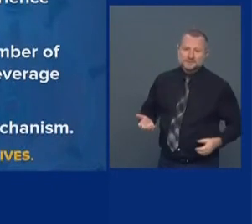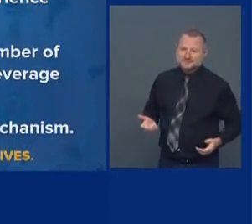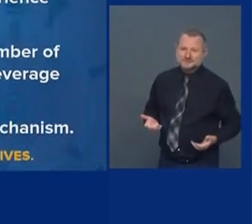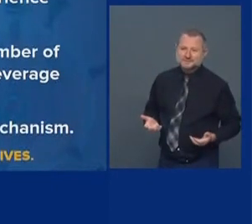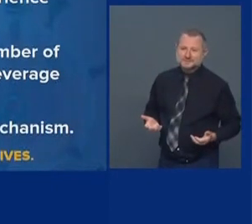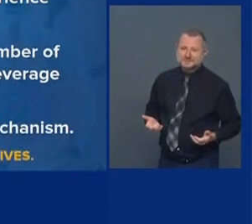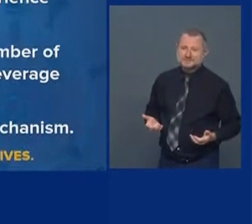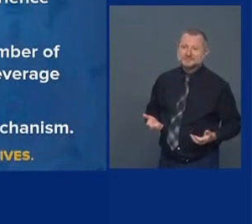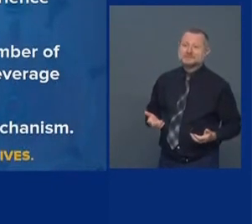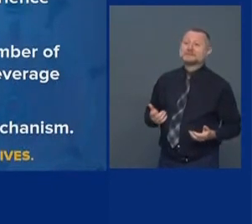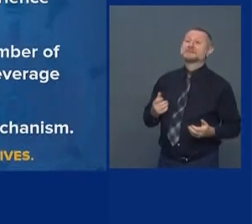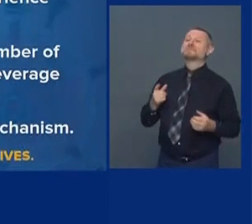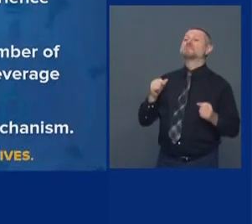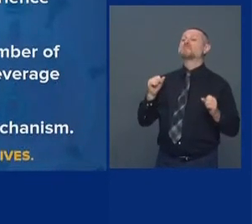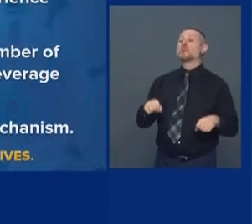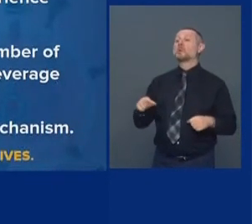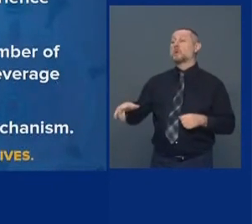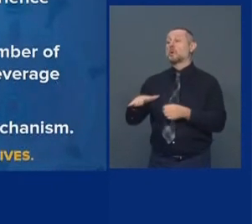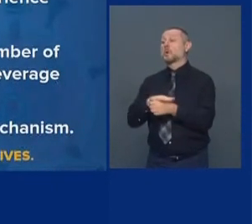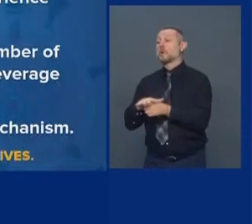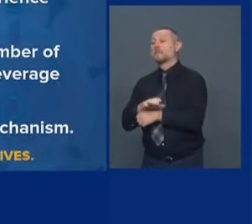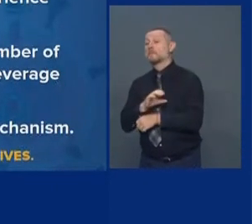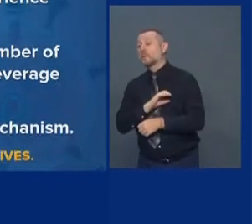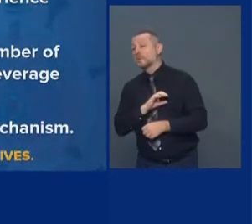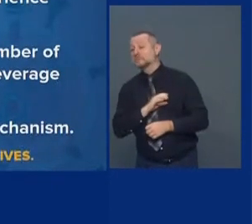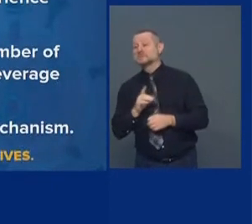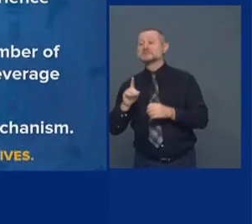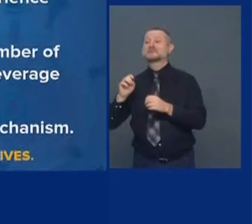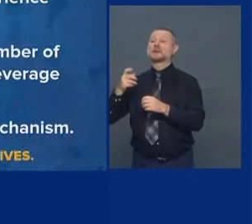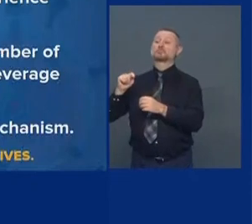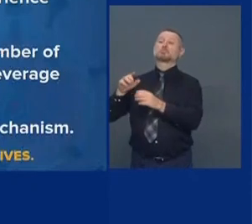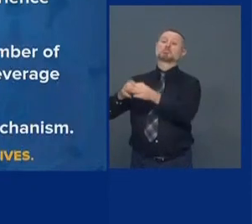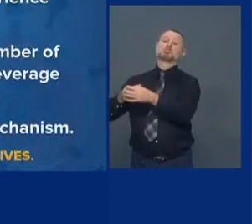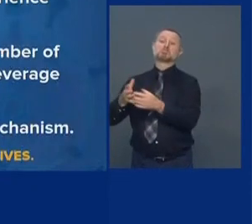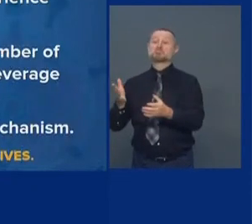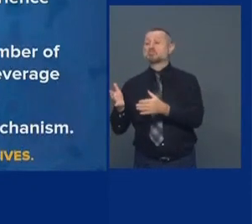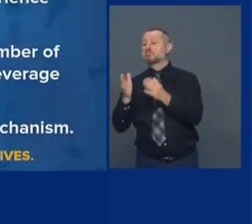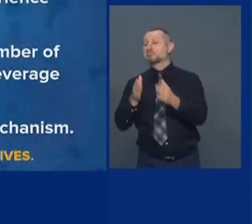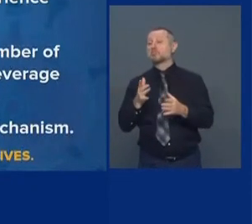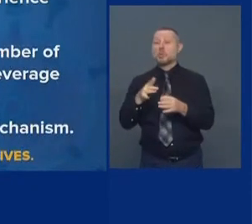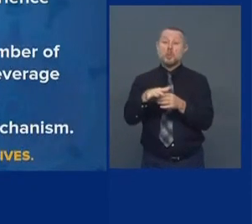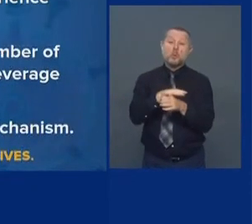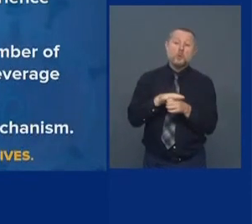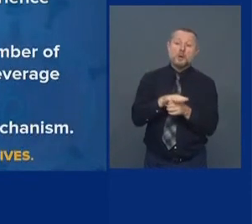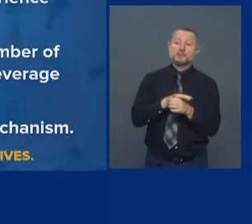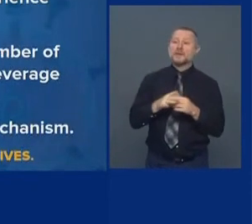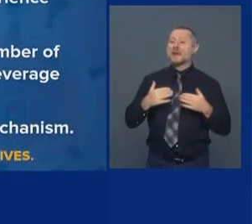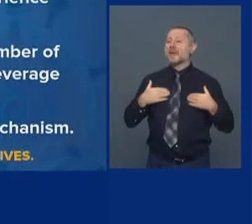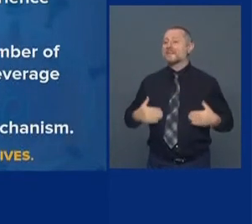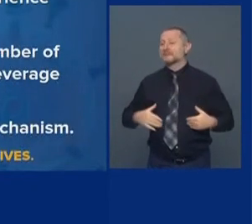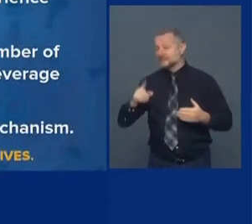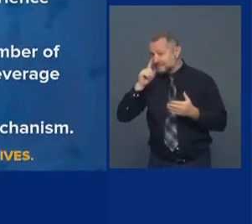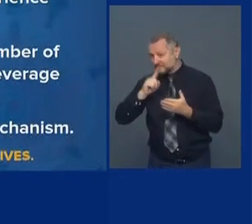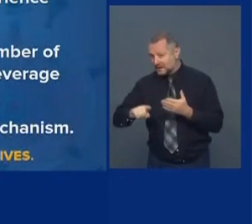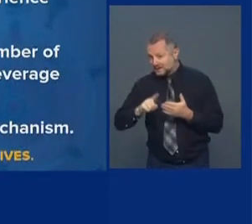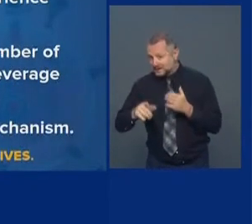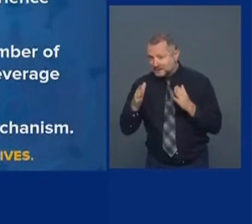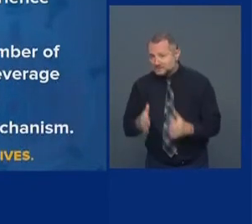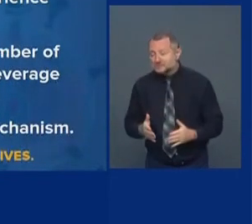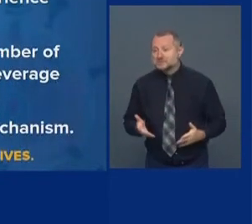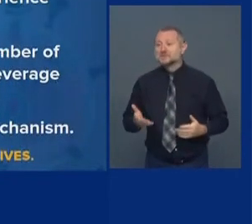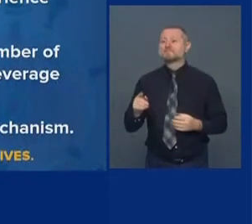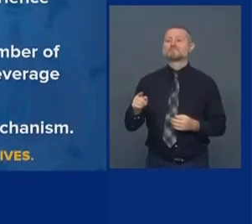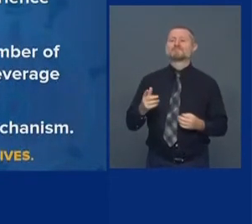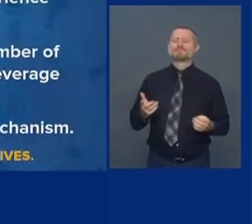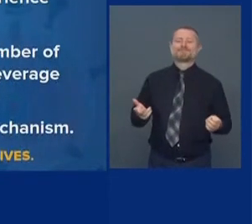It could be a local police department, or it could be local health inspectors. This is not